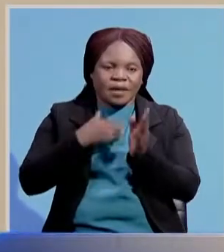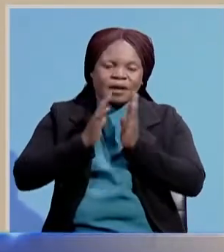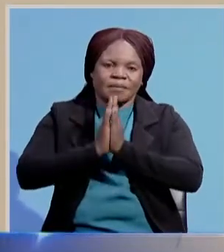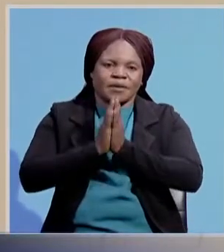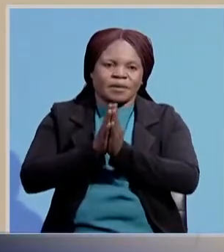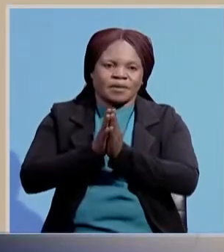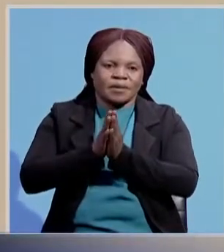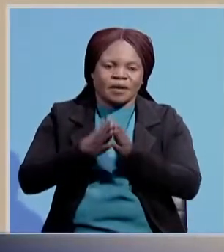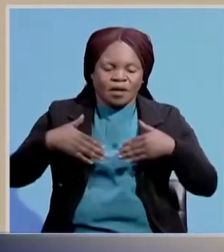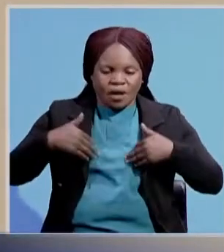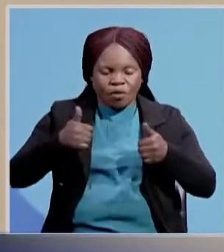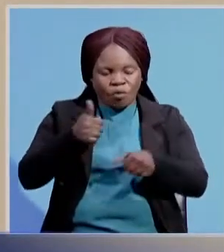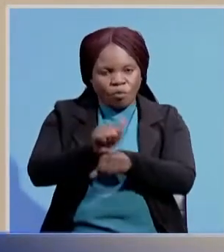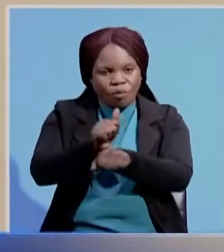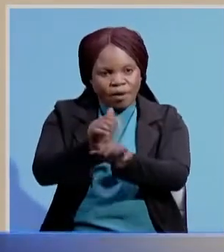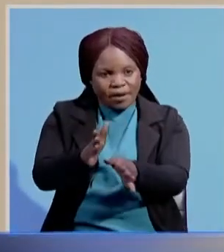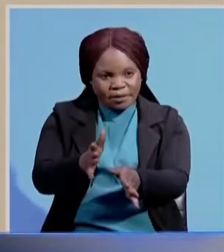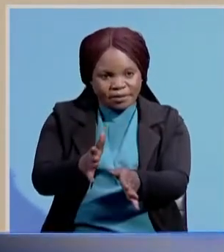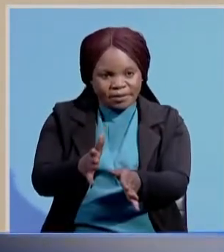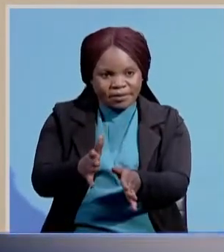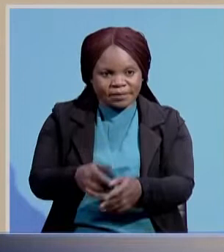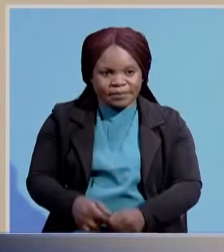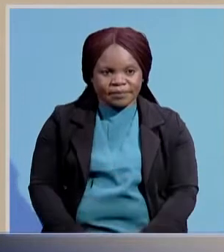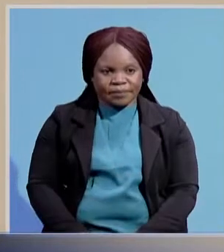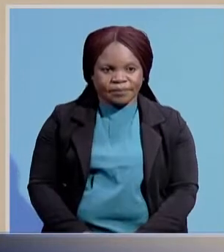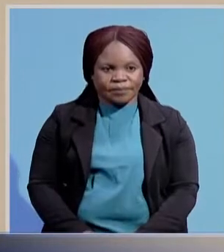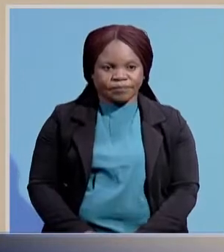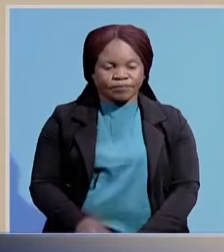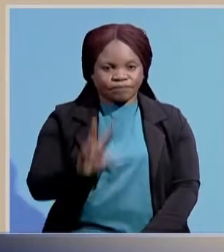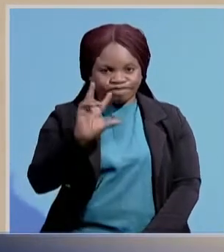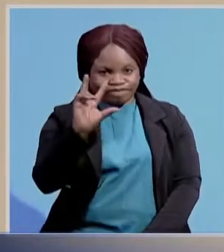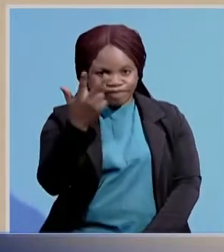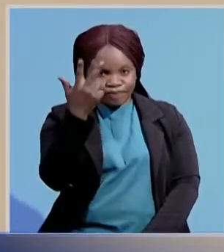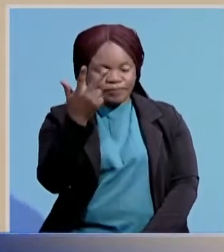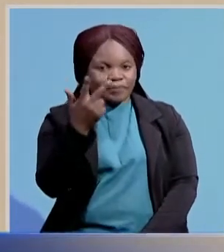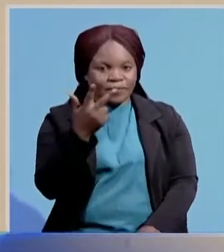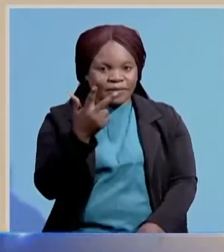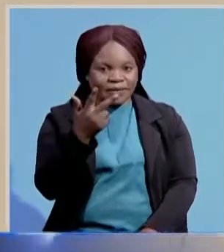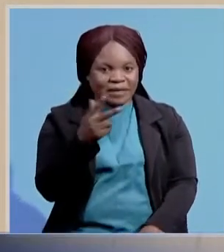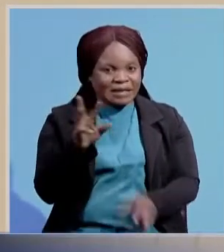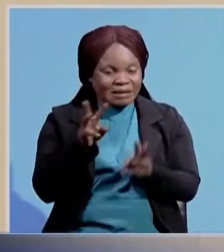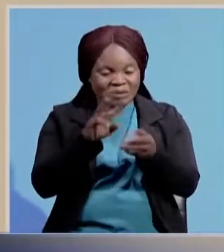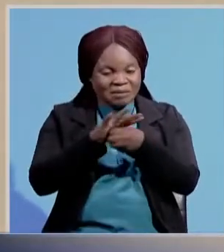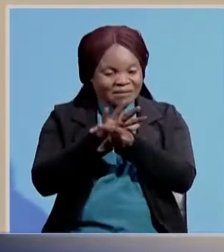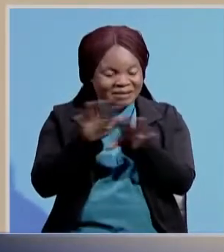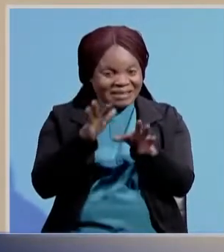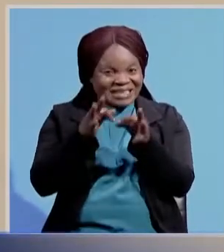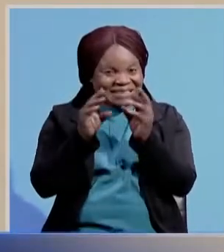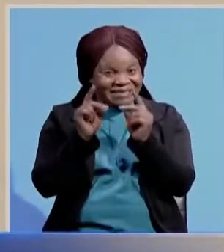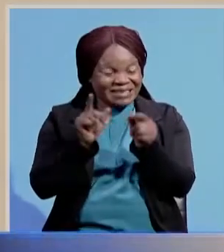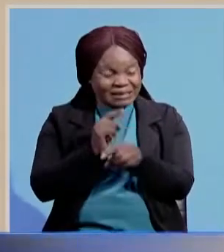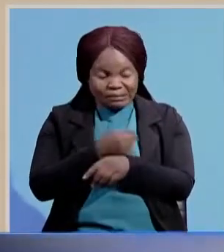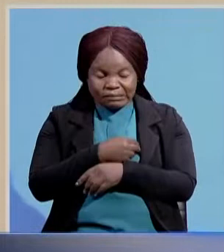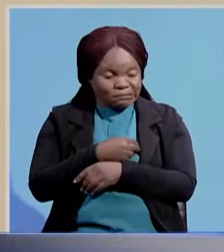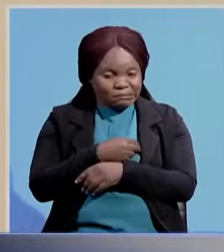appealing to the health workers that the third wave, if it reaches us, is very, very lethal.